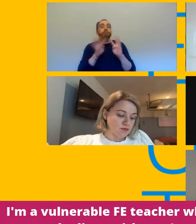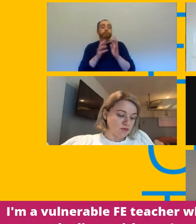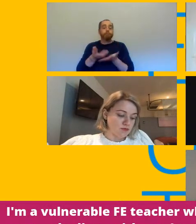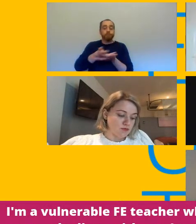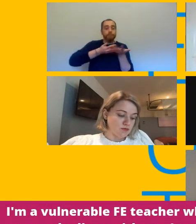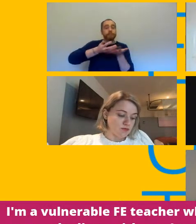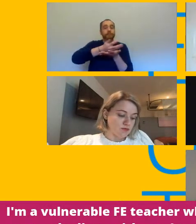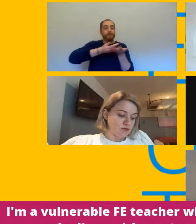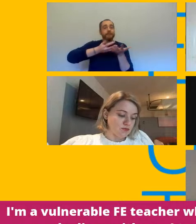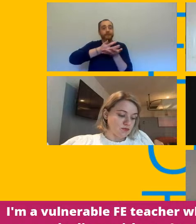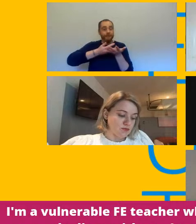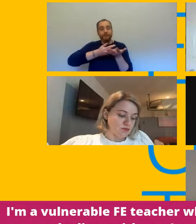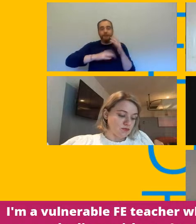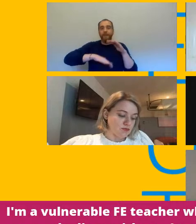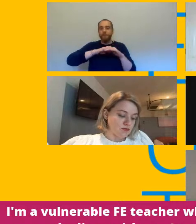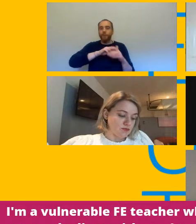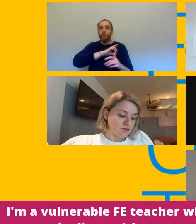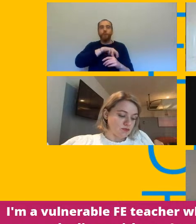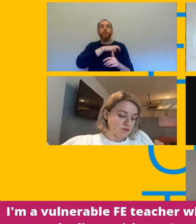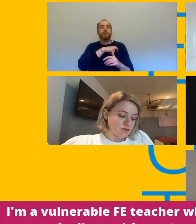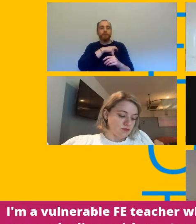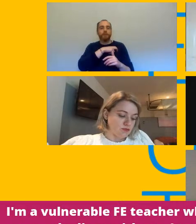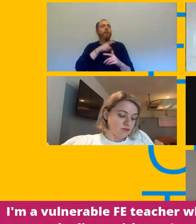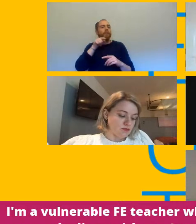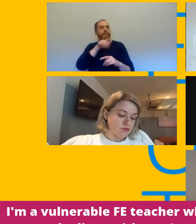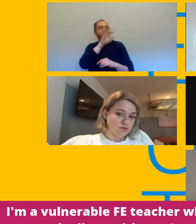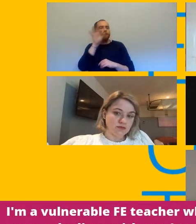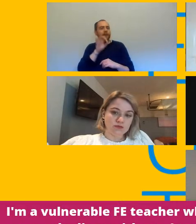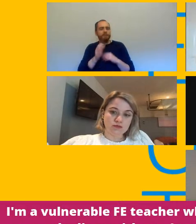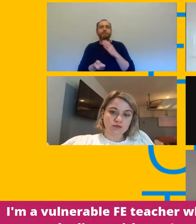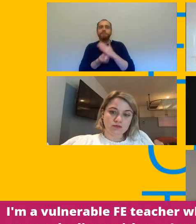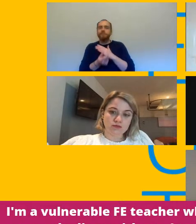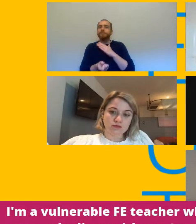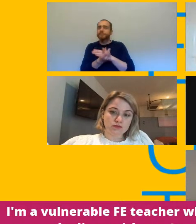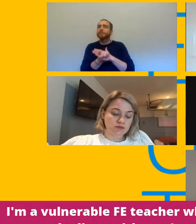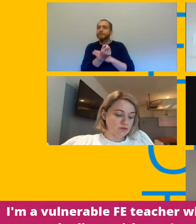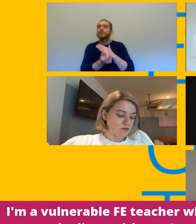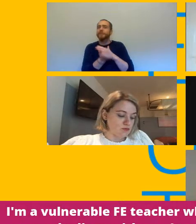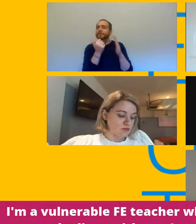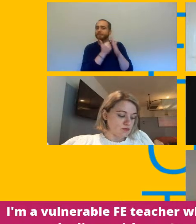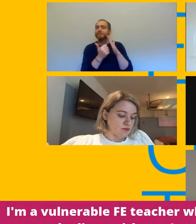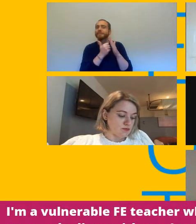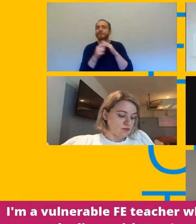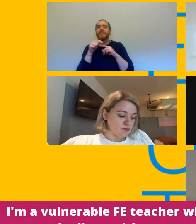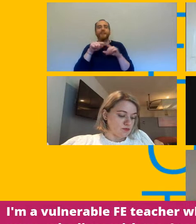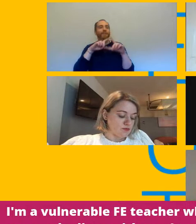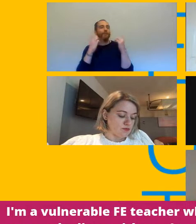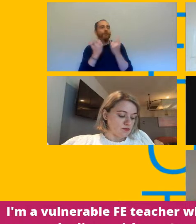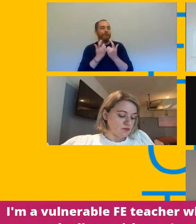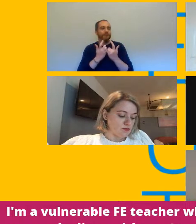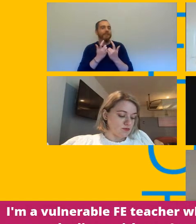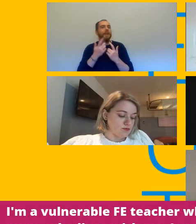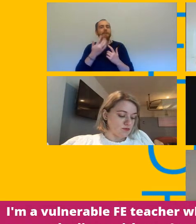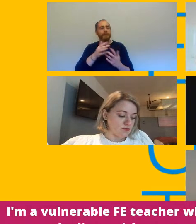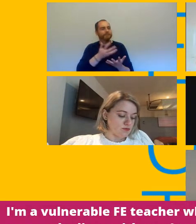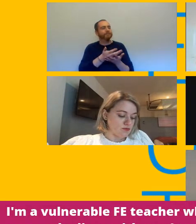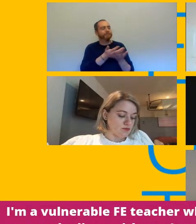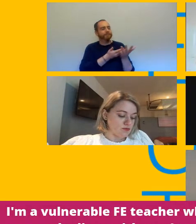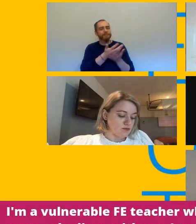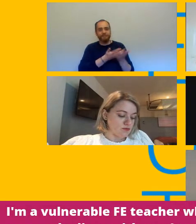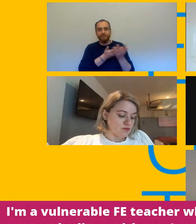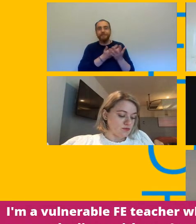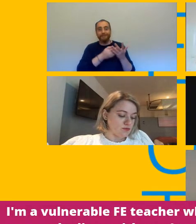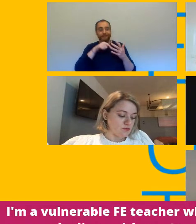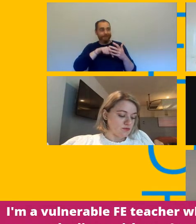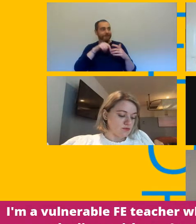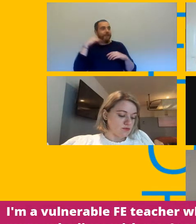issues that have come up in the questions are very common in colleges and um uh you know i've had lots of discussions with employers in london about